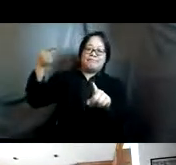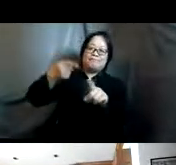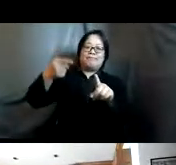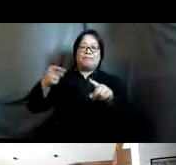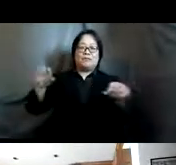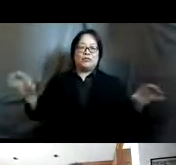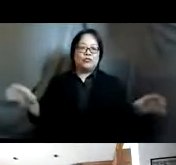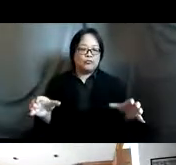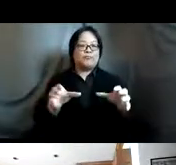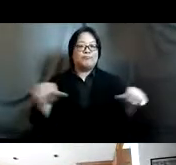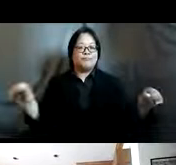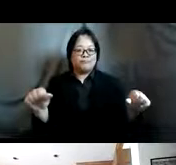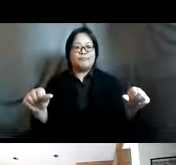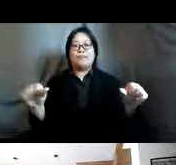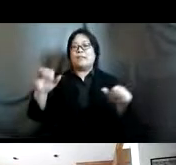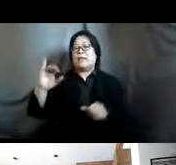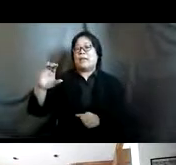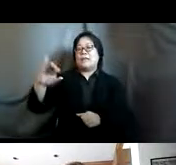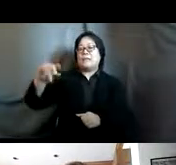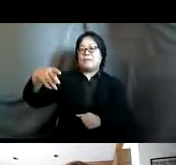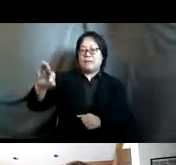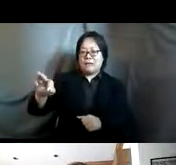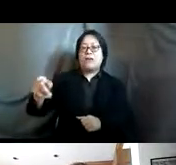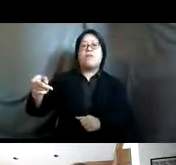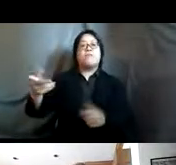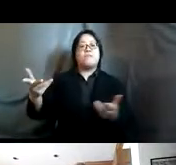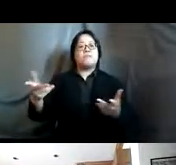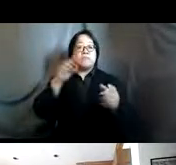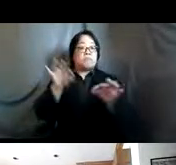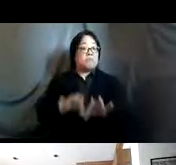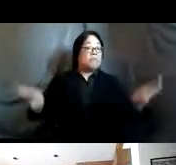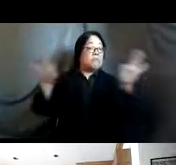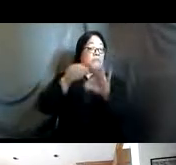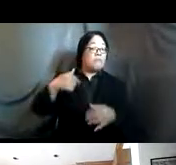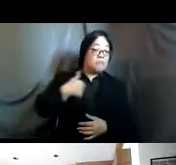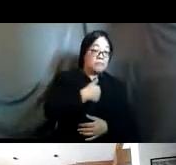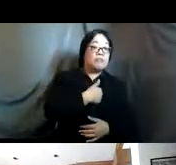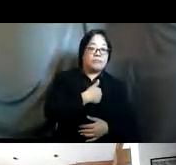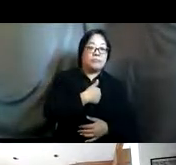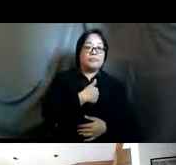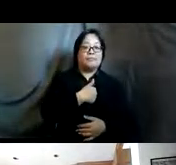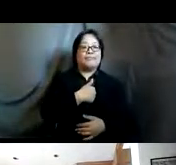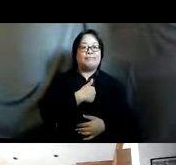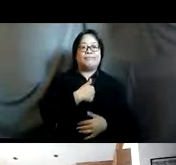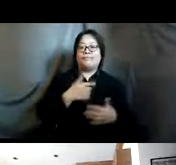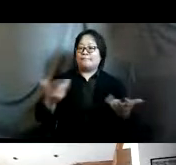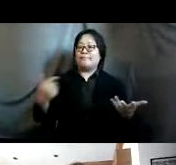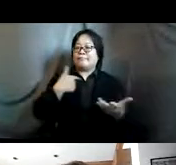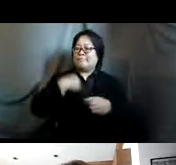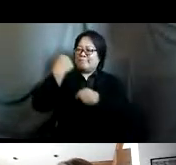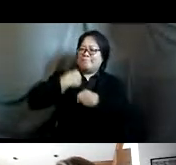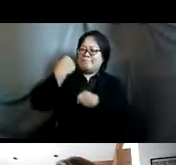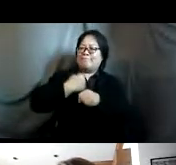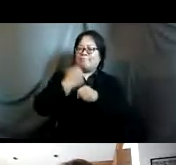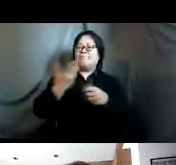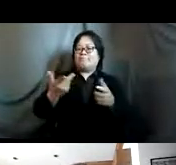with ippf and arrow it's really an opportunity for unfpa to advocate and we have formed the inform the importance of the